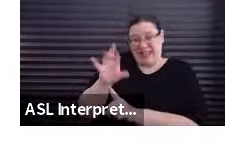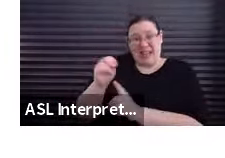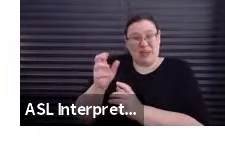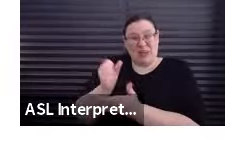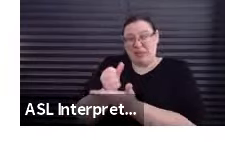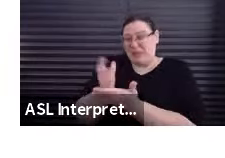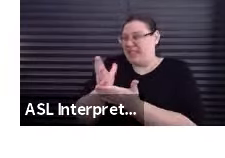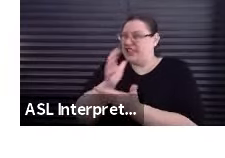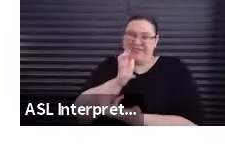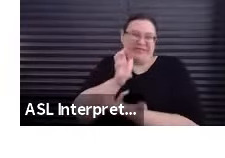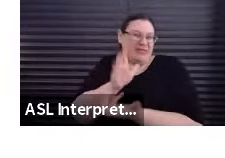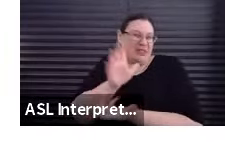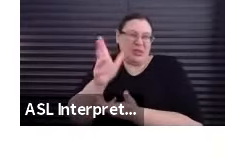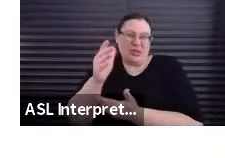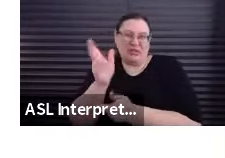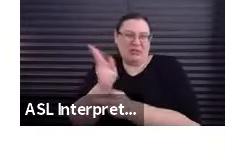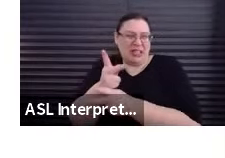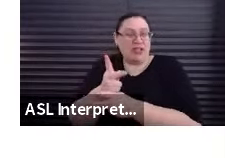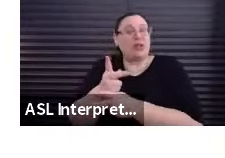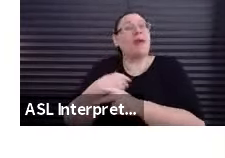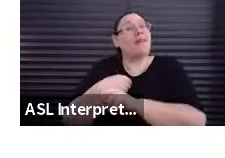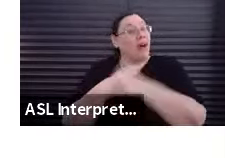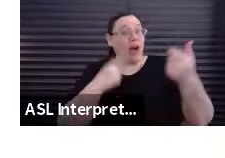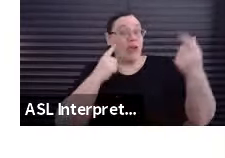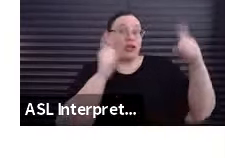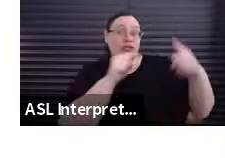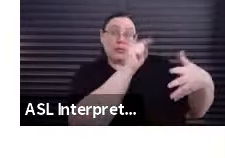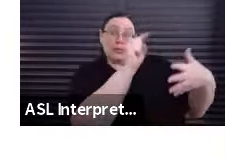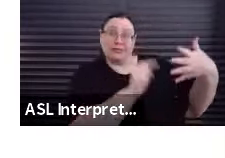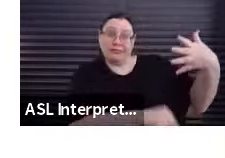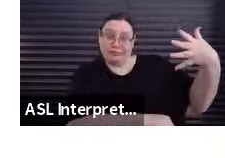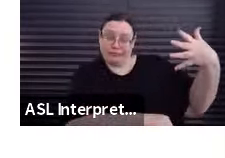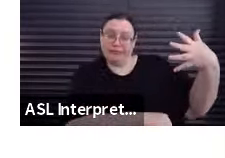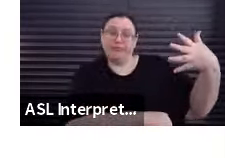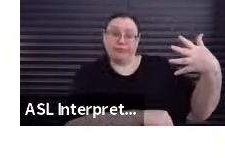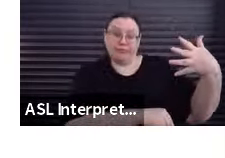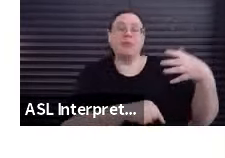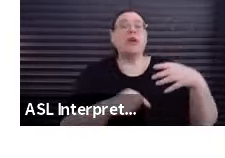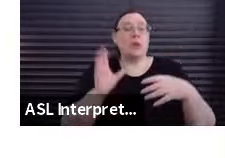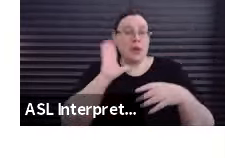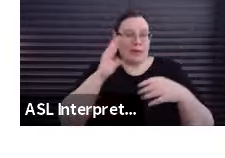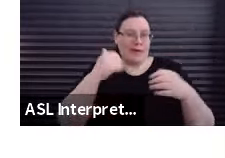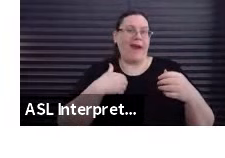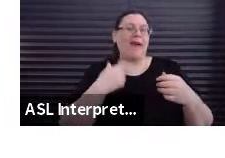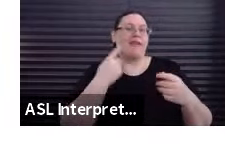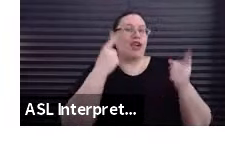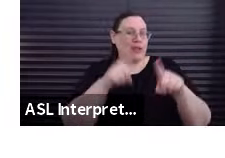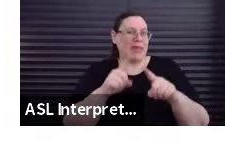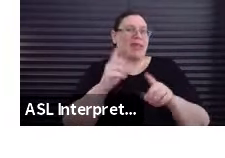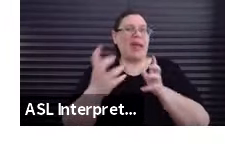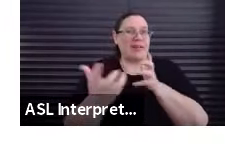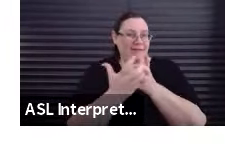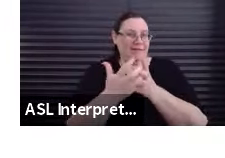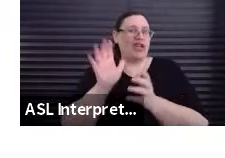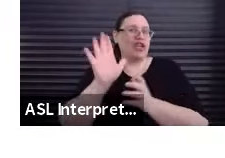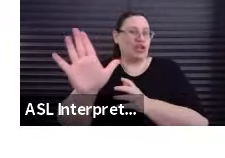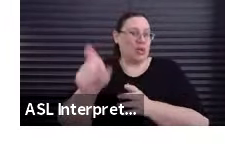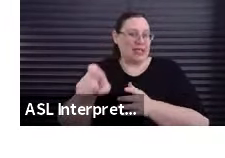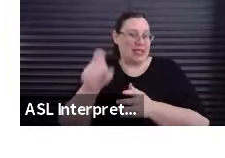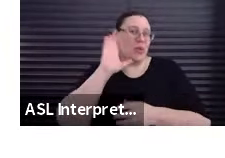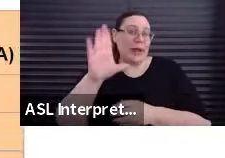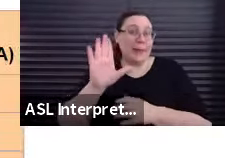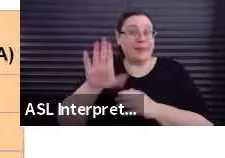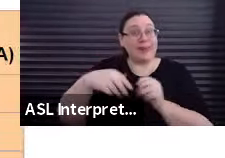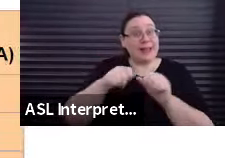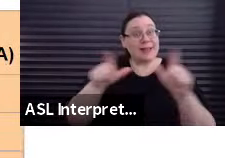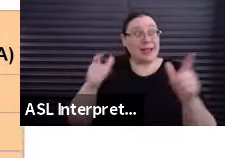But we have plenty of other agreements, as President Kateris mentioned, we will have an agreement that works for you. If you can go to the next slide,